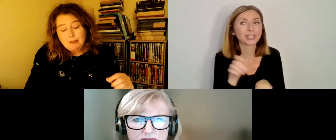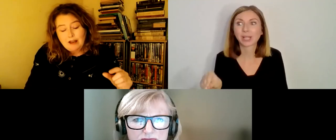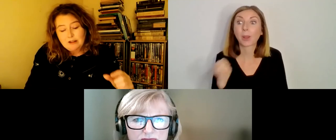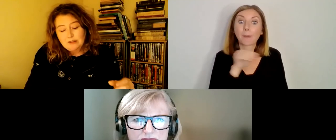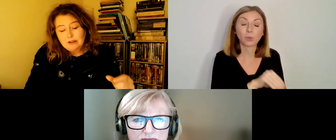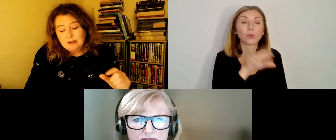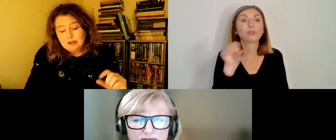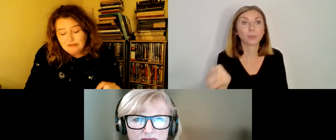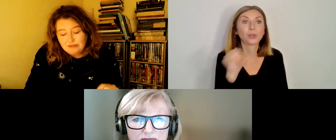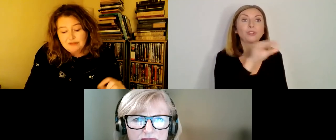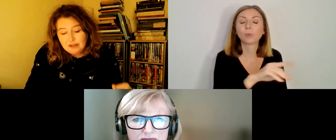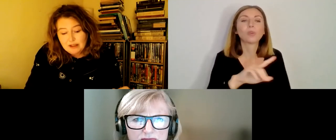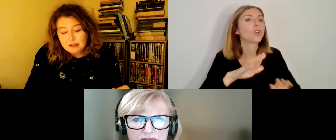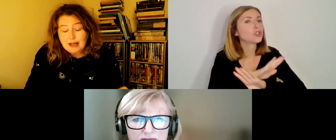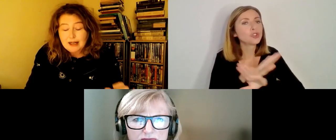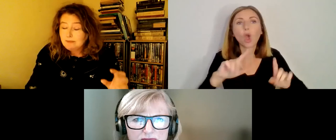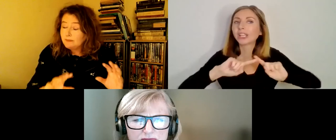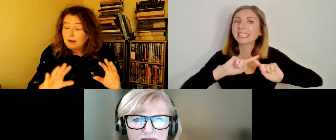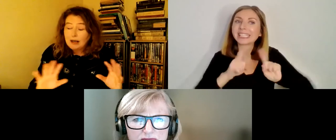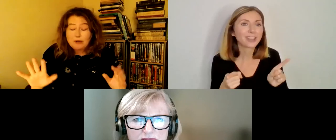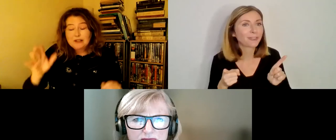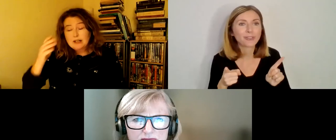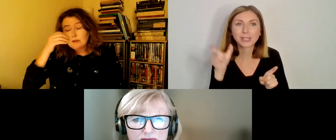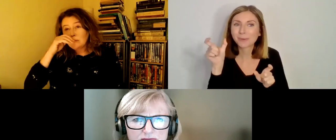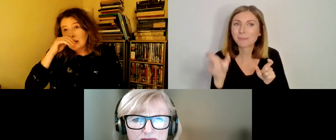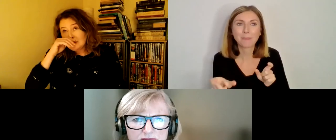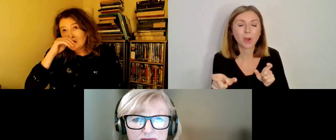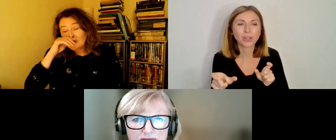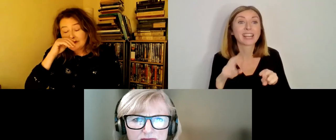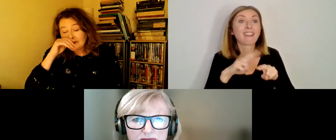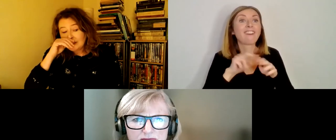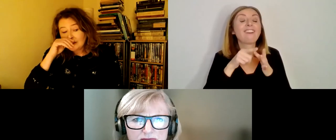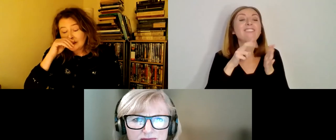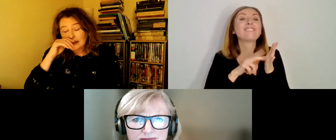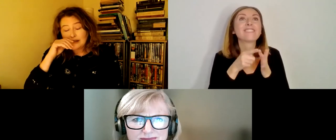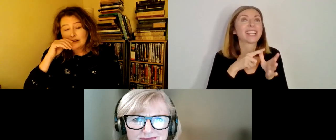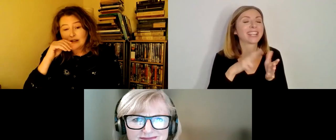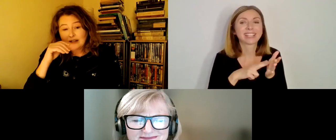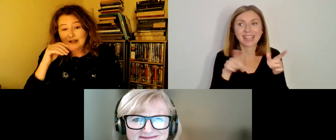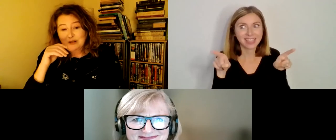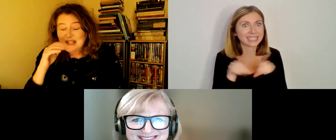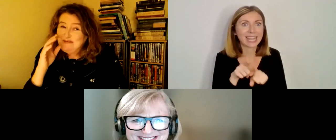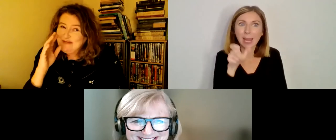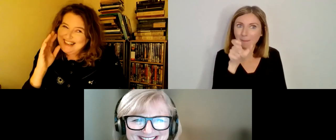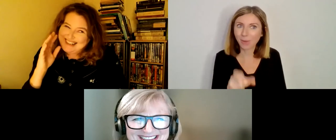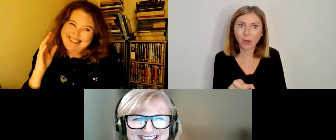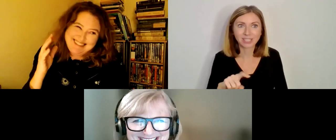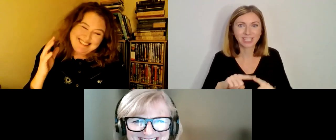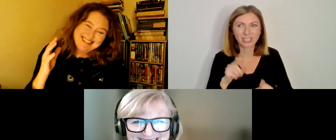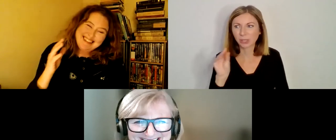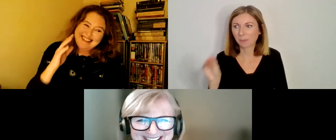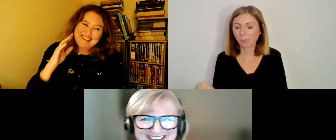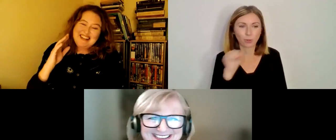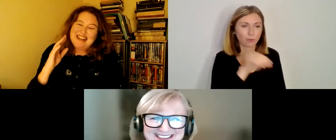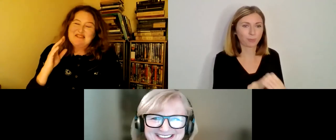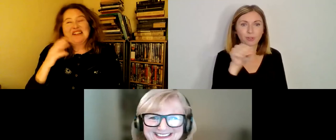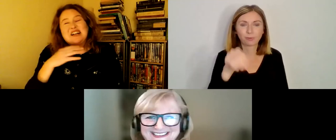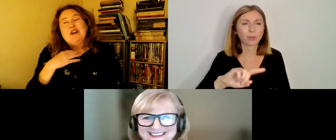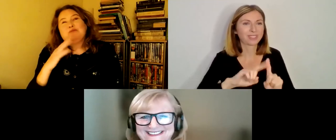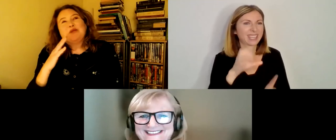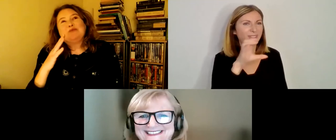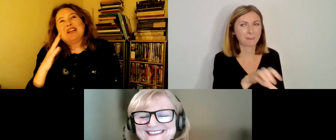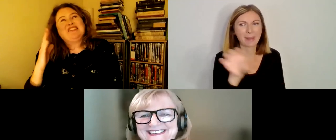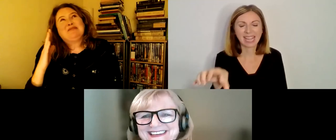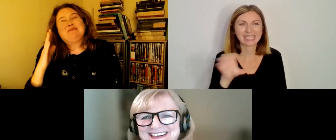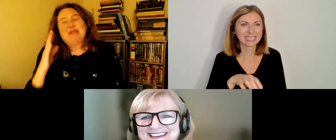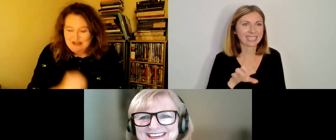the different Finians. I went down a rabbit hole on Finians a while back. I was